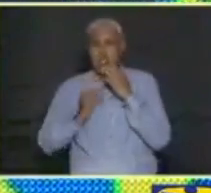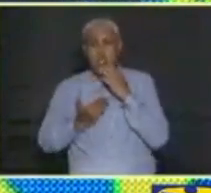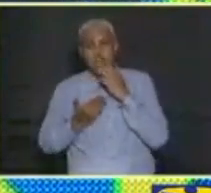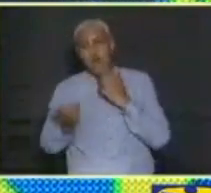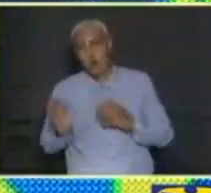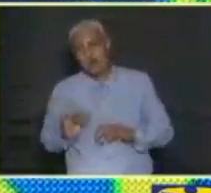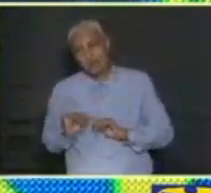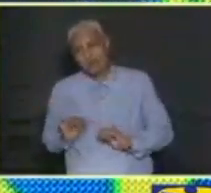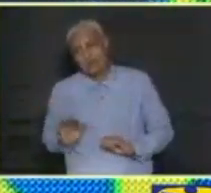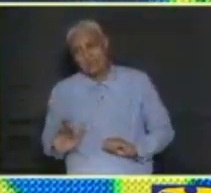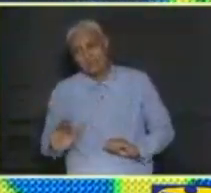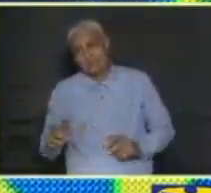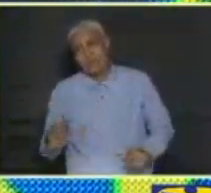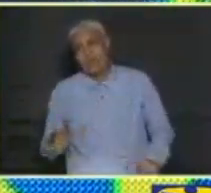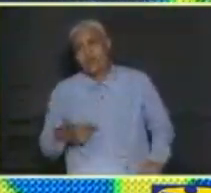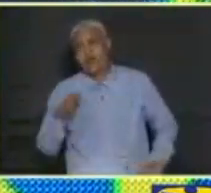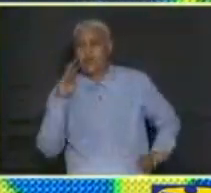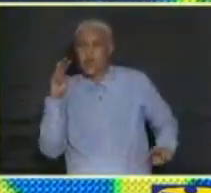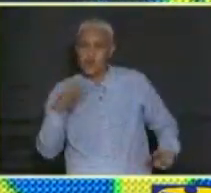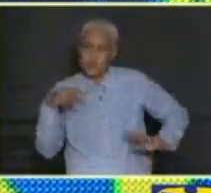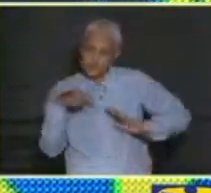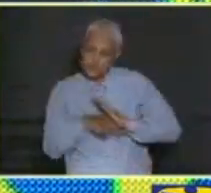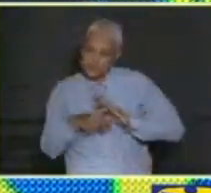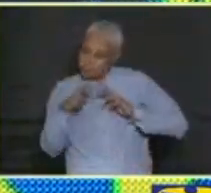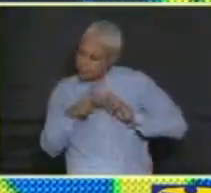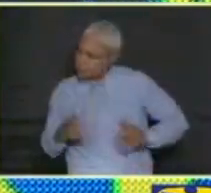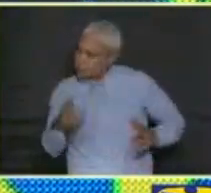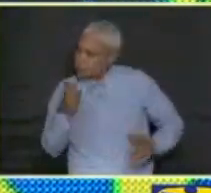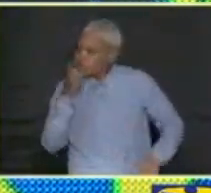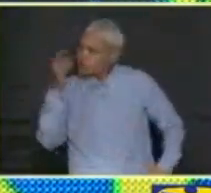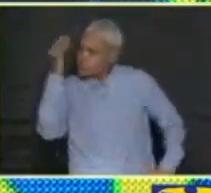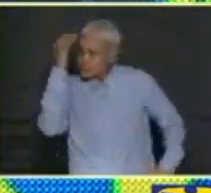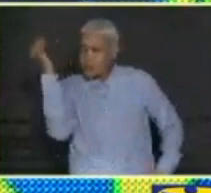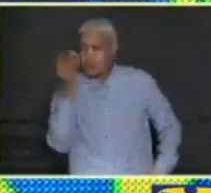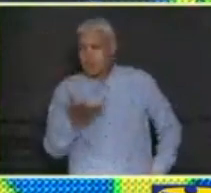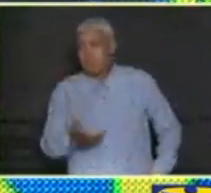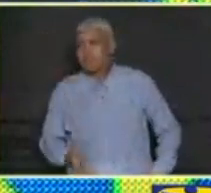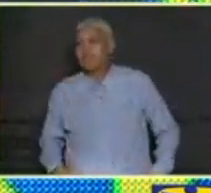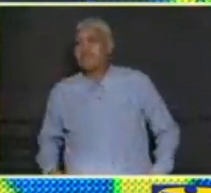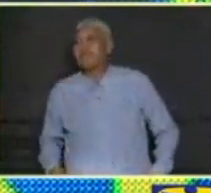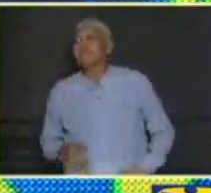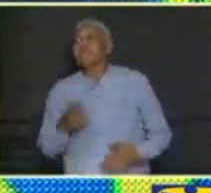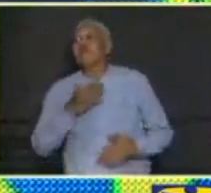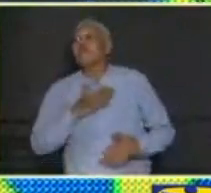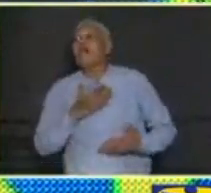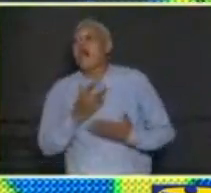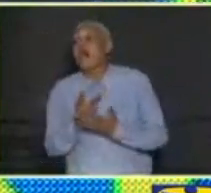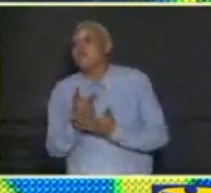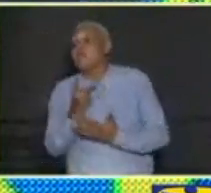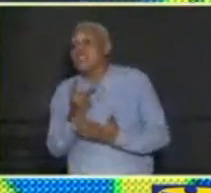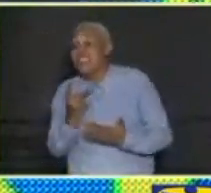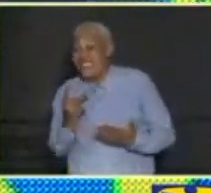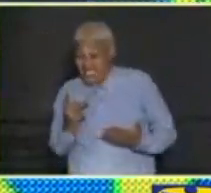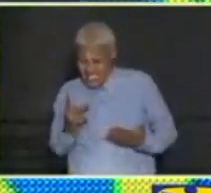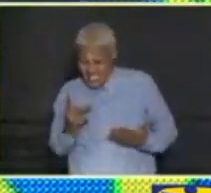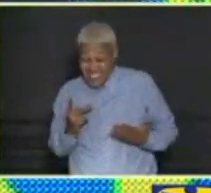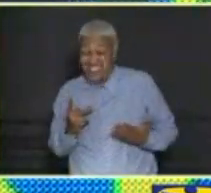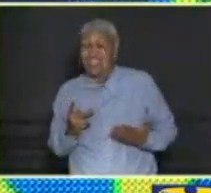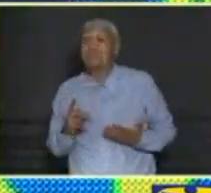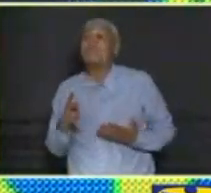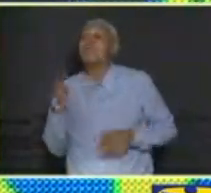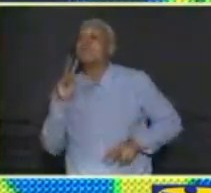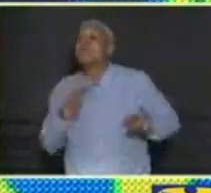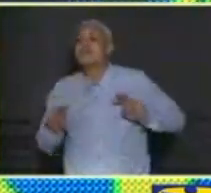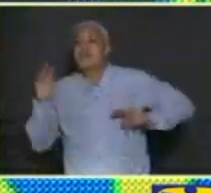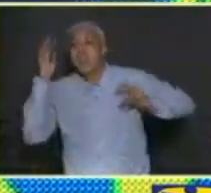value system. So I will look, I will take a deeper look into what you have raised but my preliminary inquiries into the